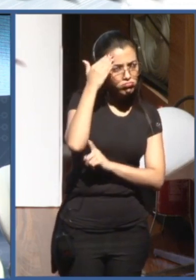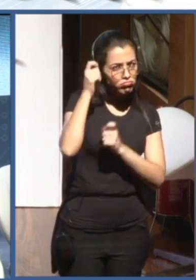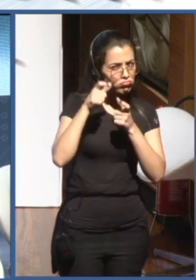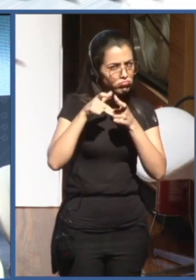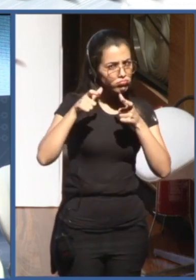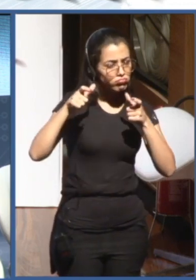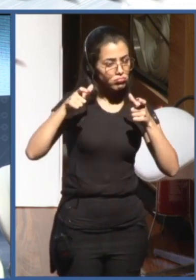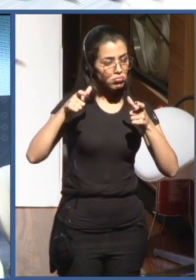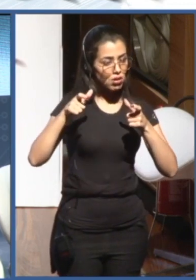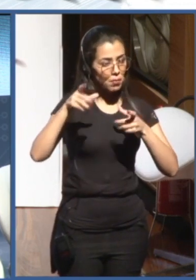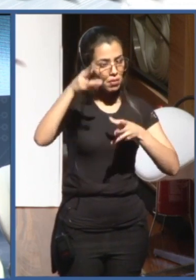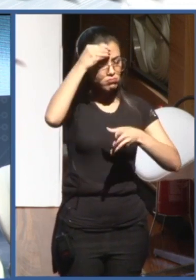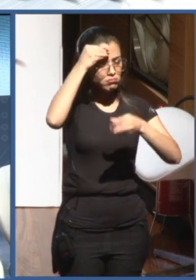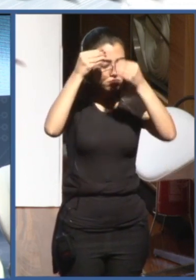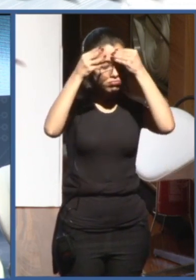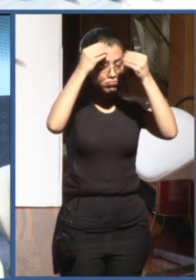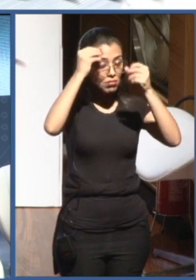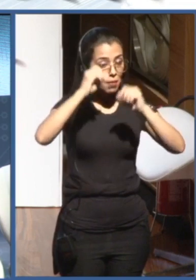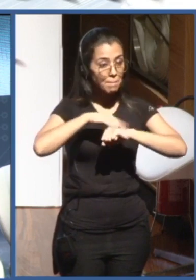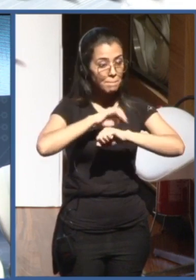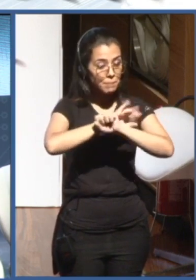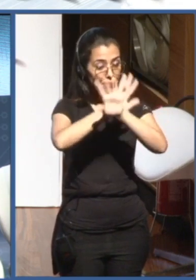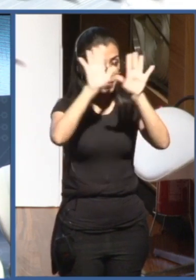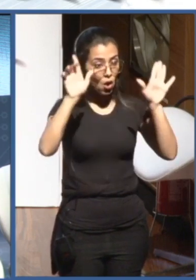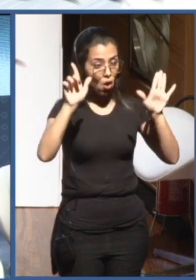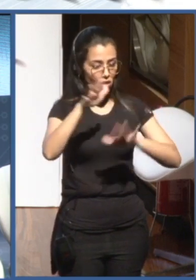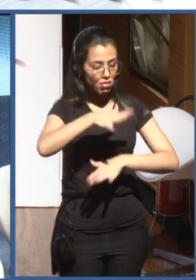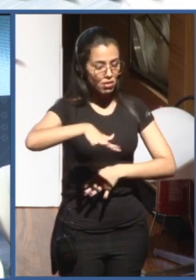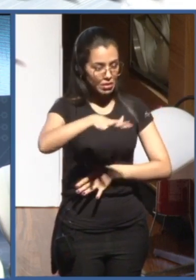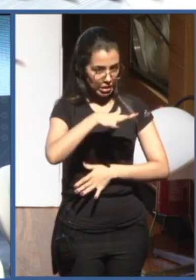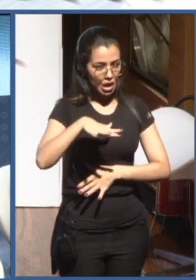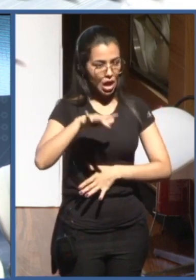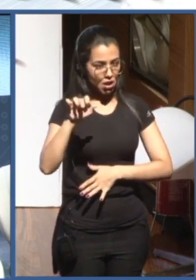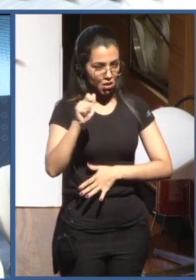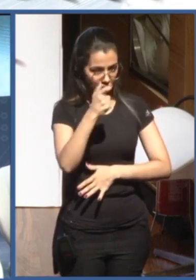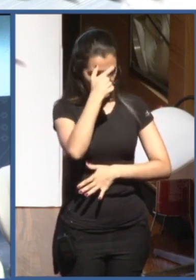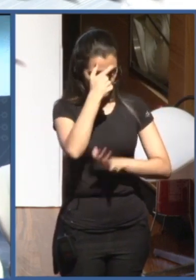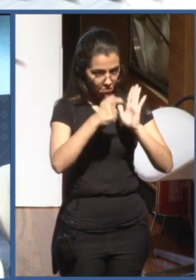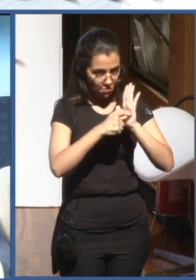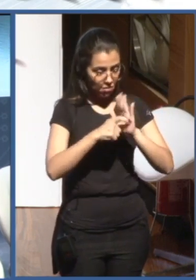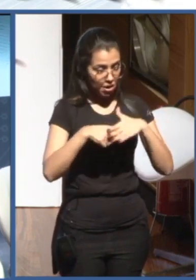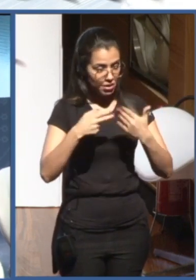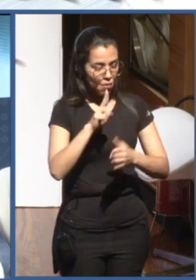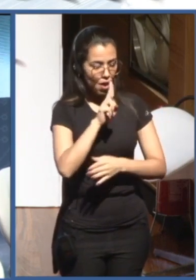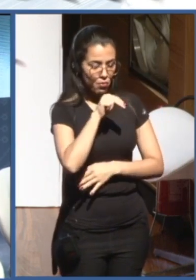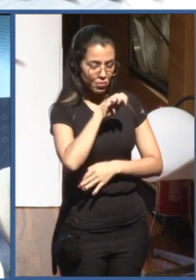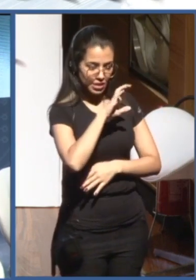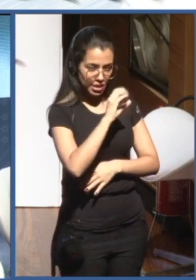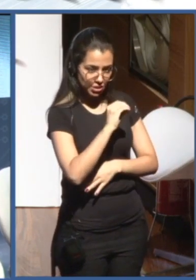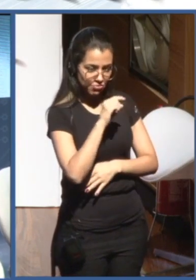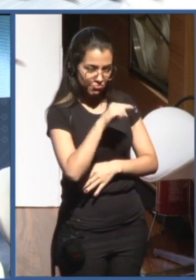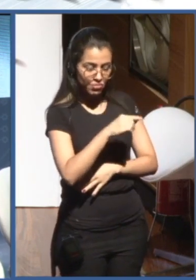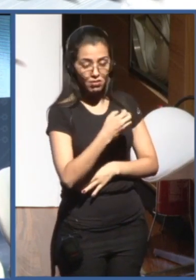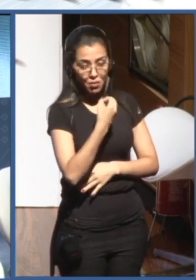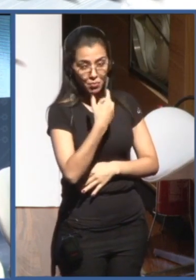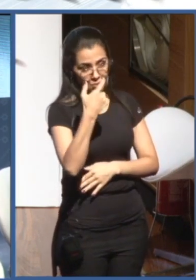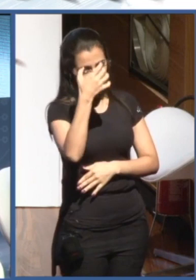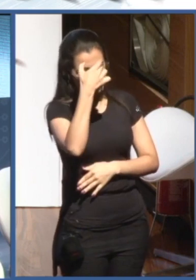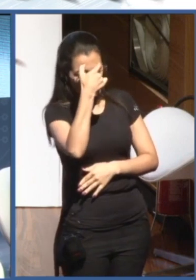And I'm very aware of UNESCO recent votes on the standard-setting instrument for AI ethics, which is... Yeah.